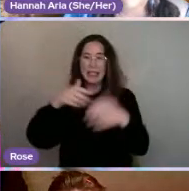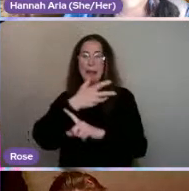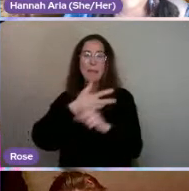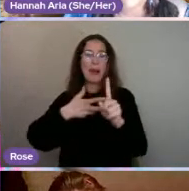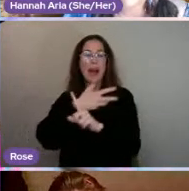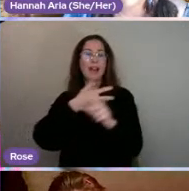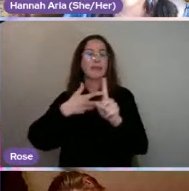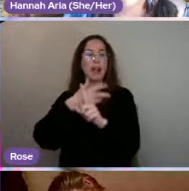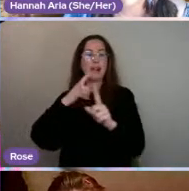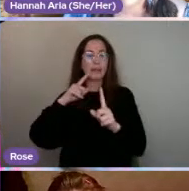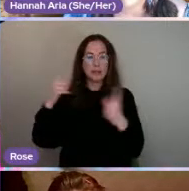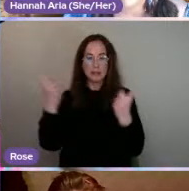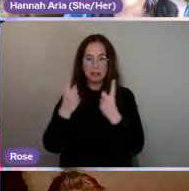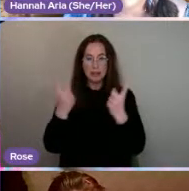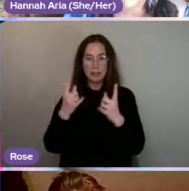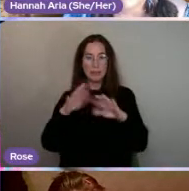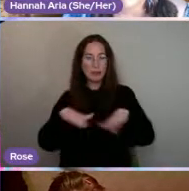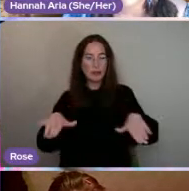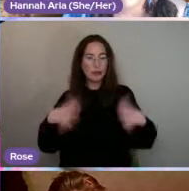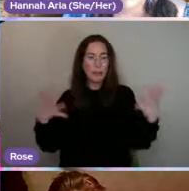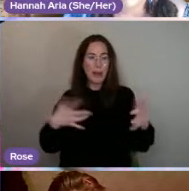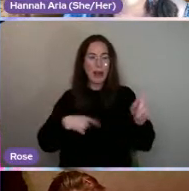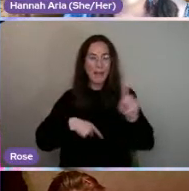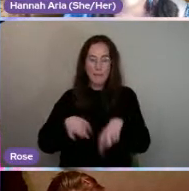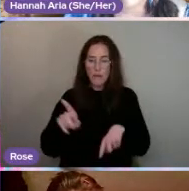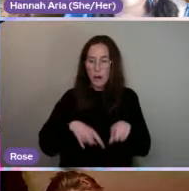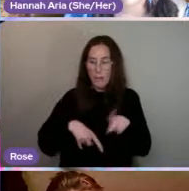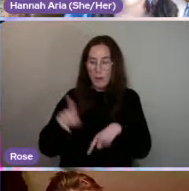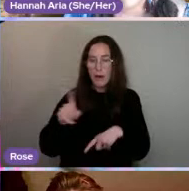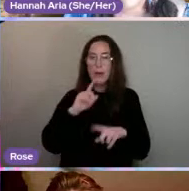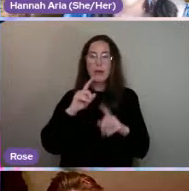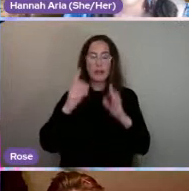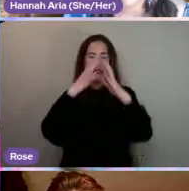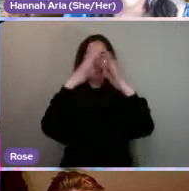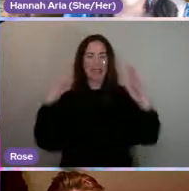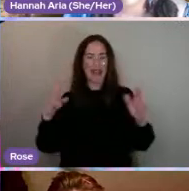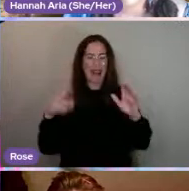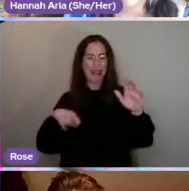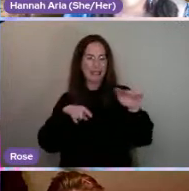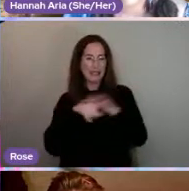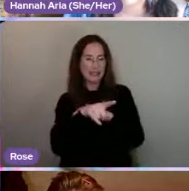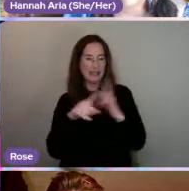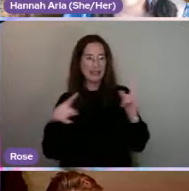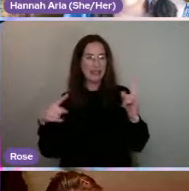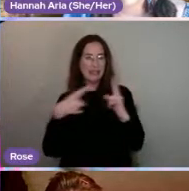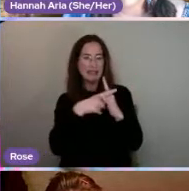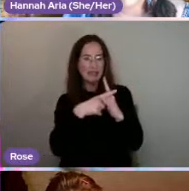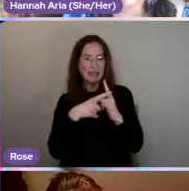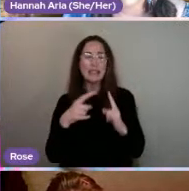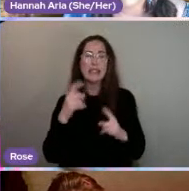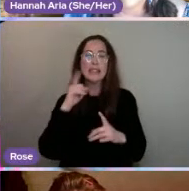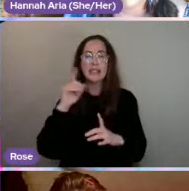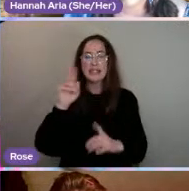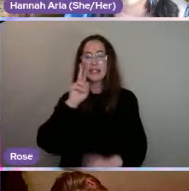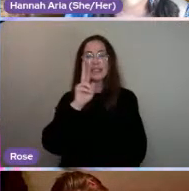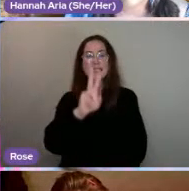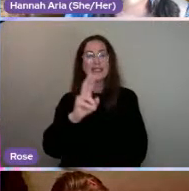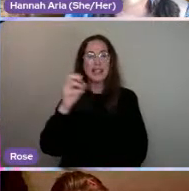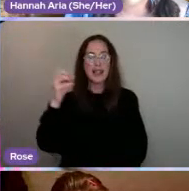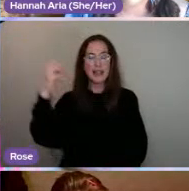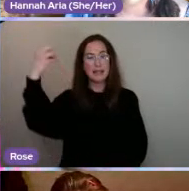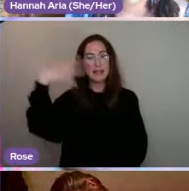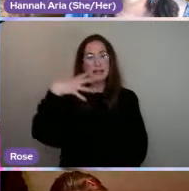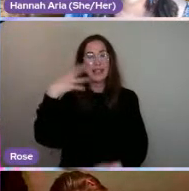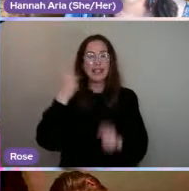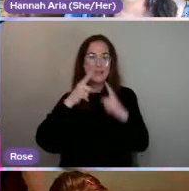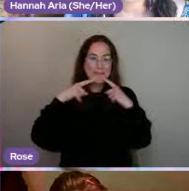there's some kids playing football. And they've got the nets and that. There's a smiley face in the sun. And then it's